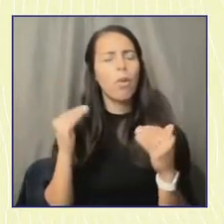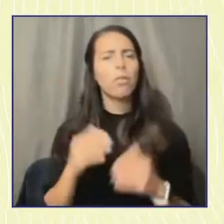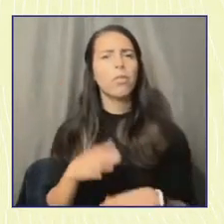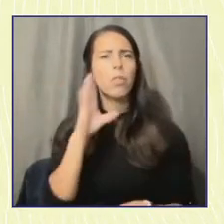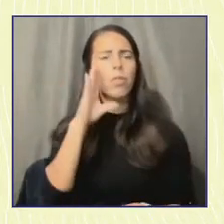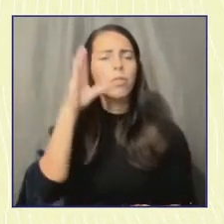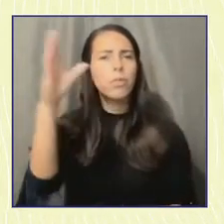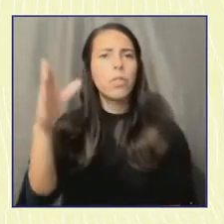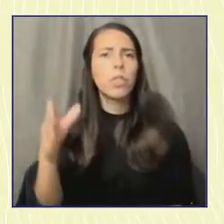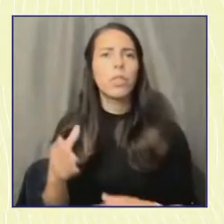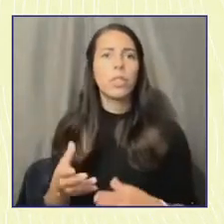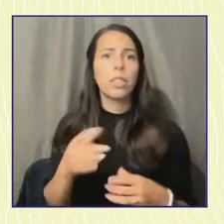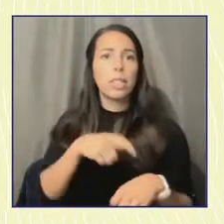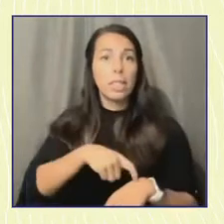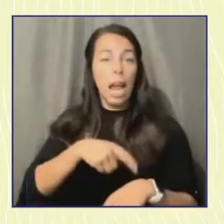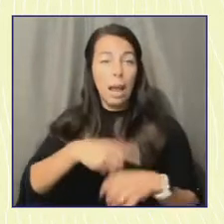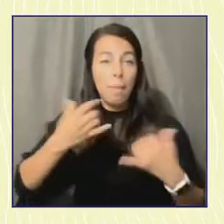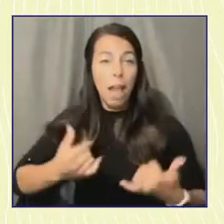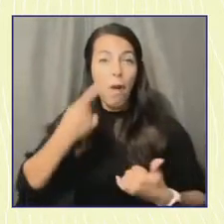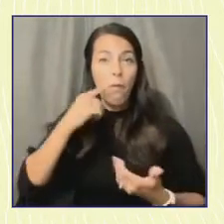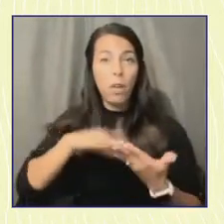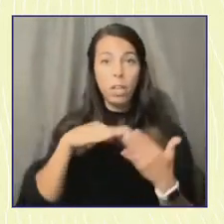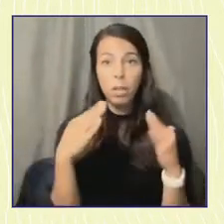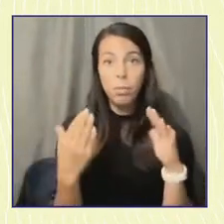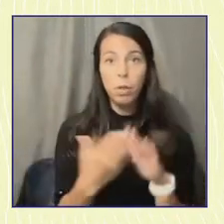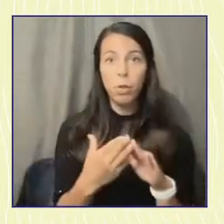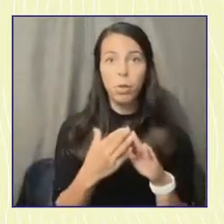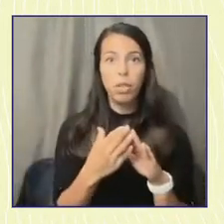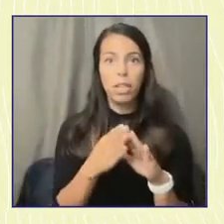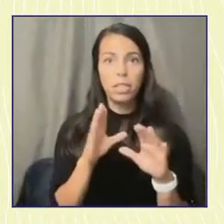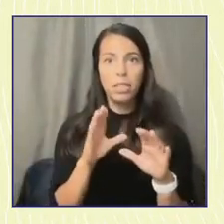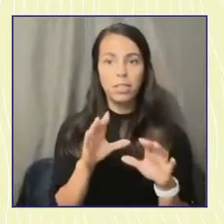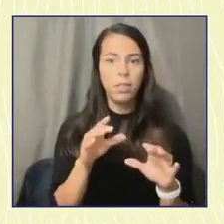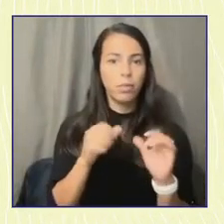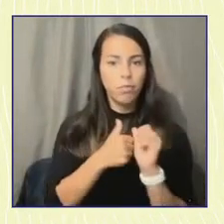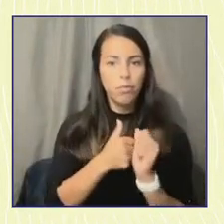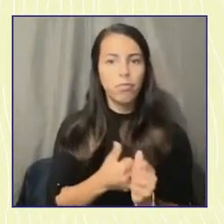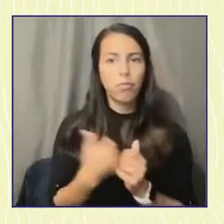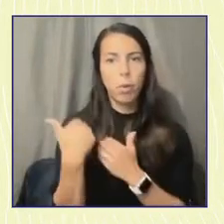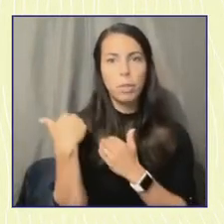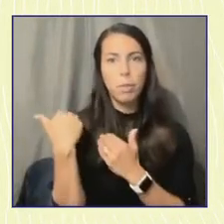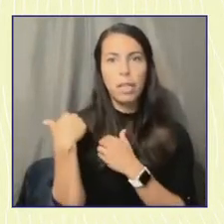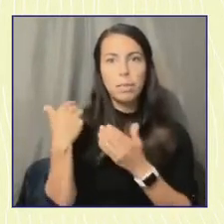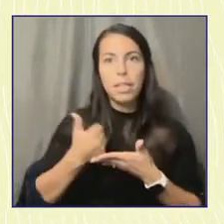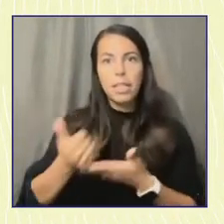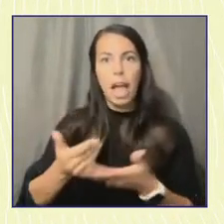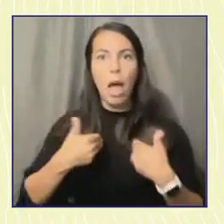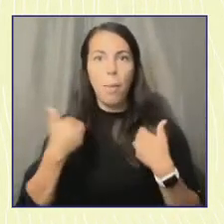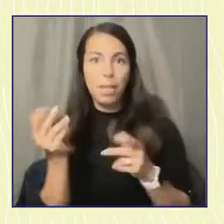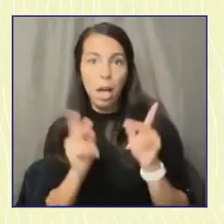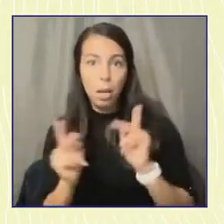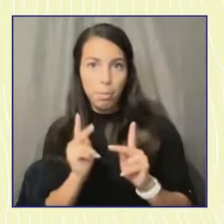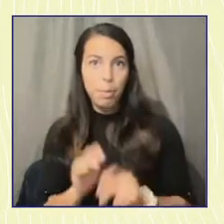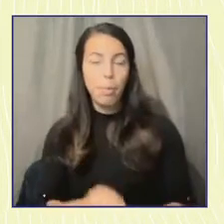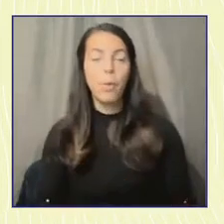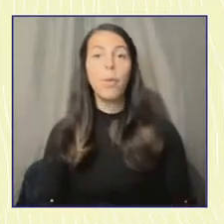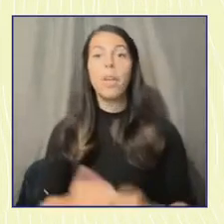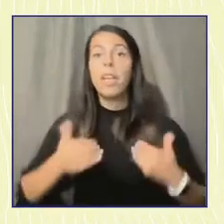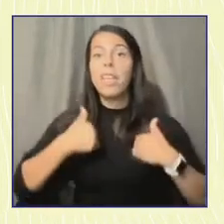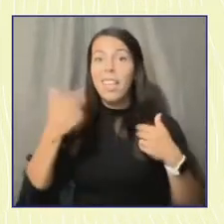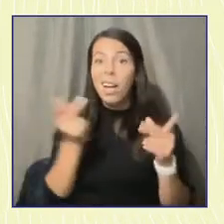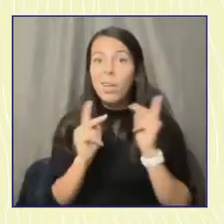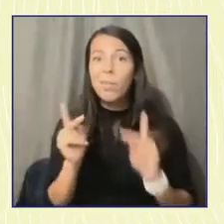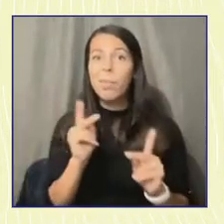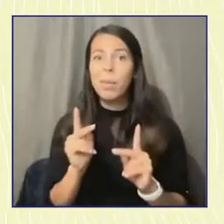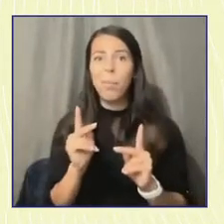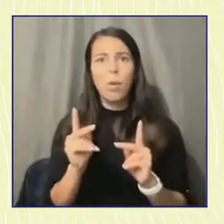to do their part so that hope turns into real change. Young people are eager to contribute to their communities in meaningful